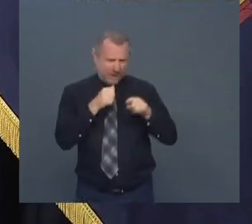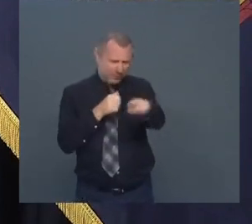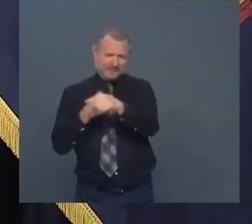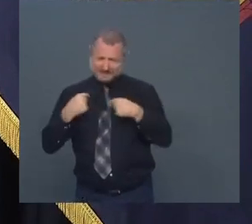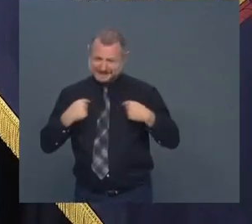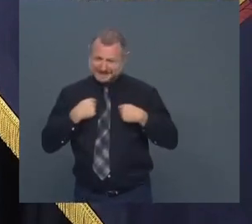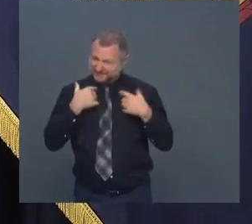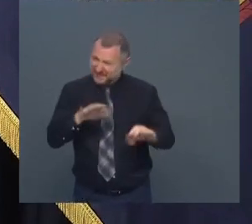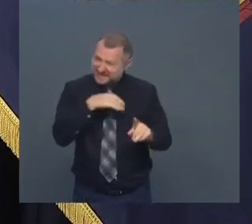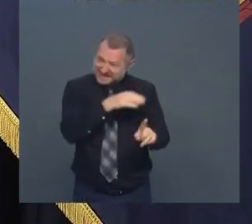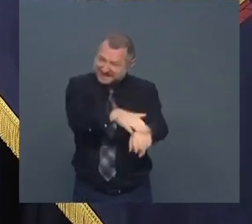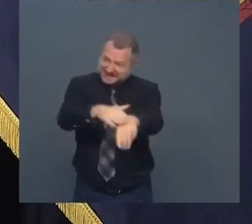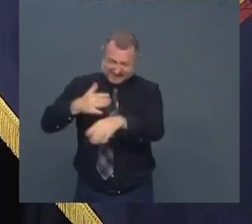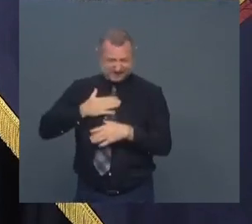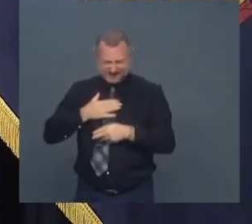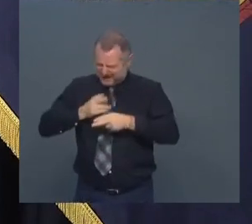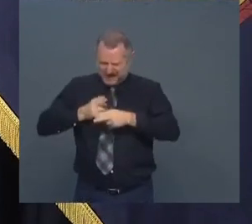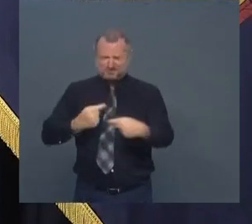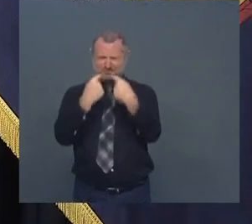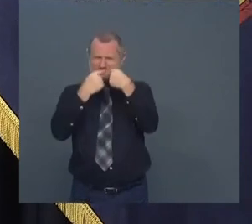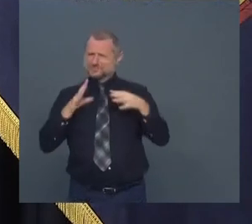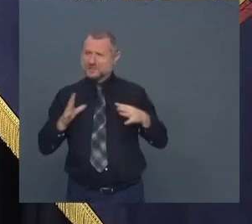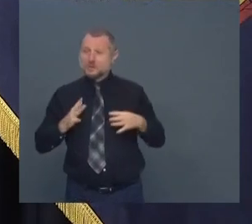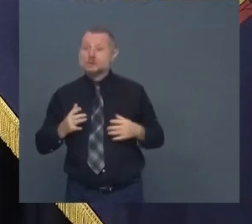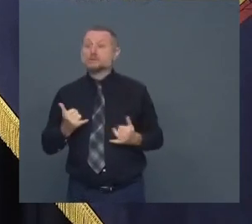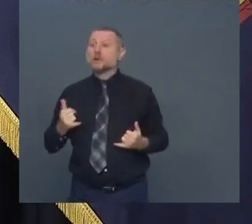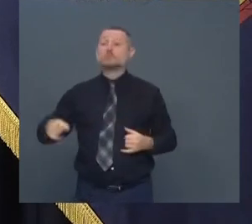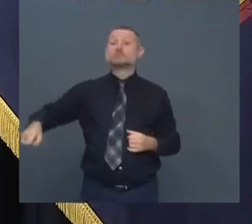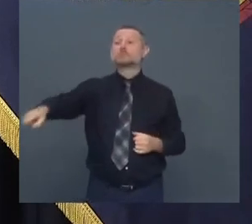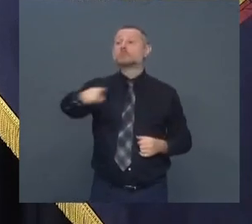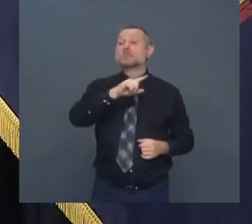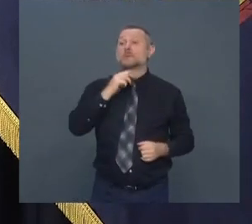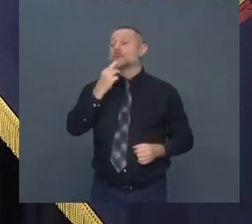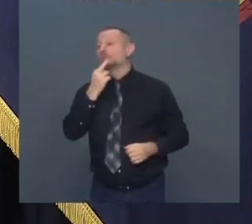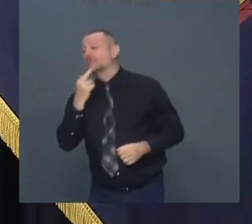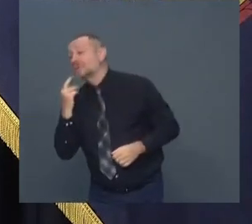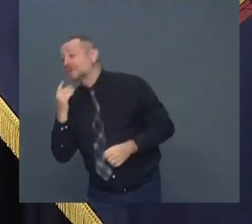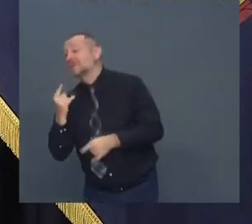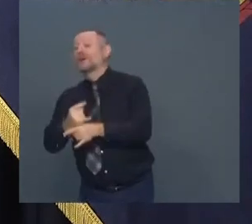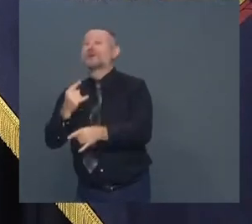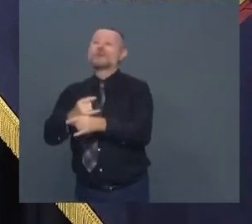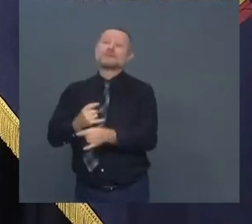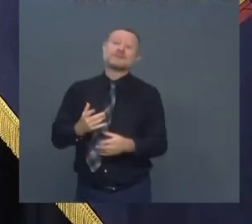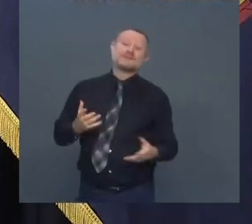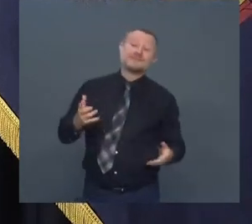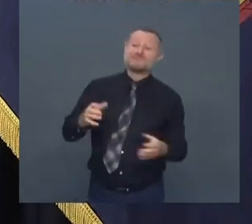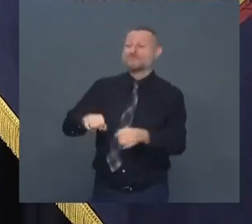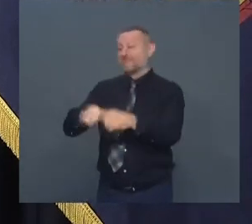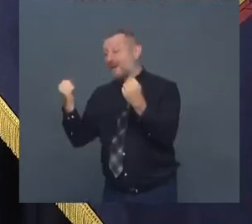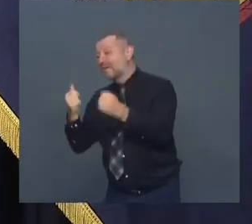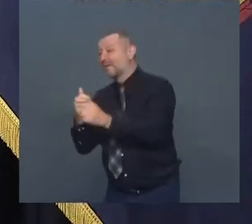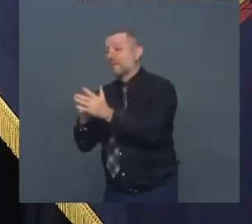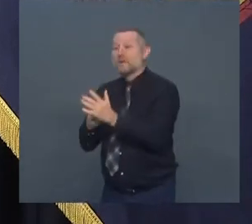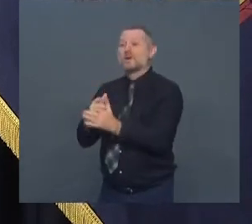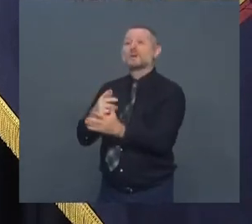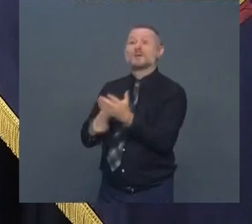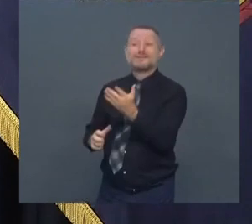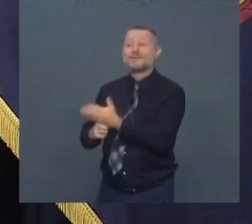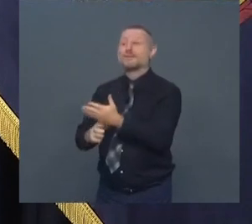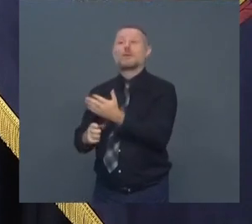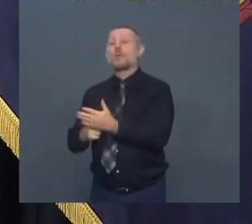we're doing establishments against violations against bars every day you know what I get